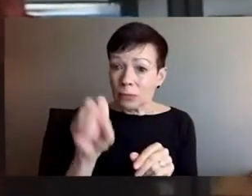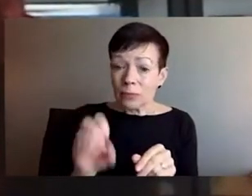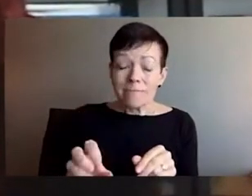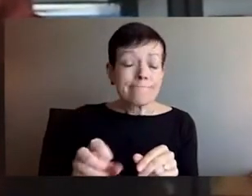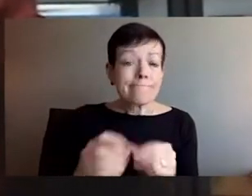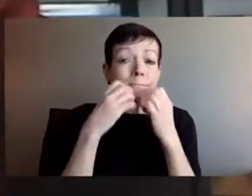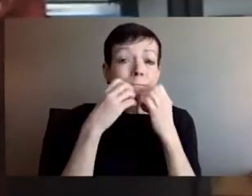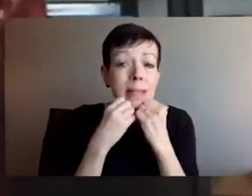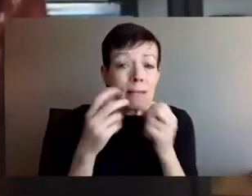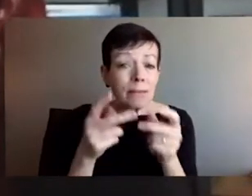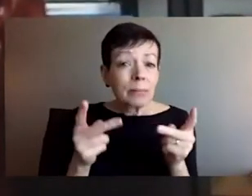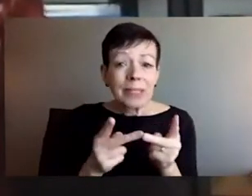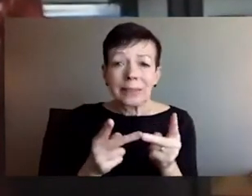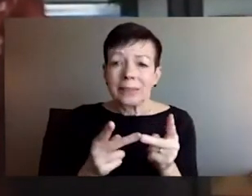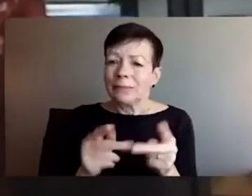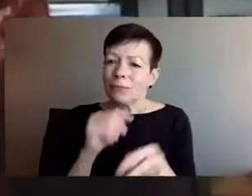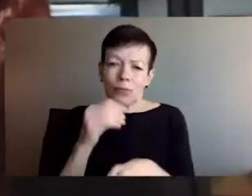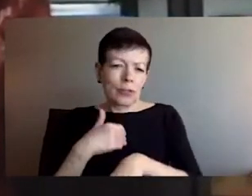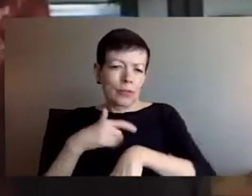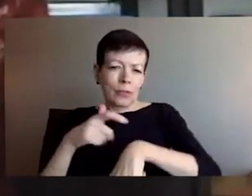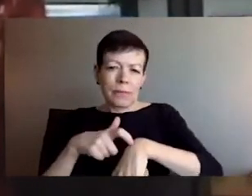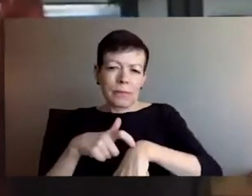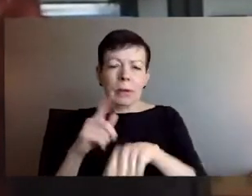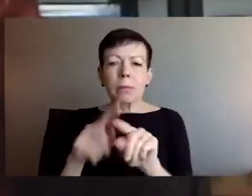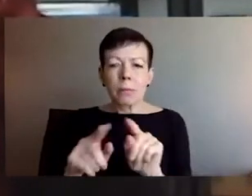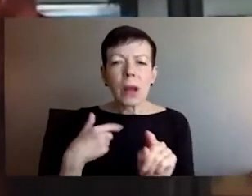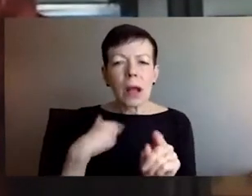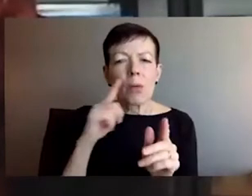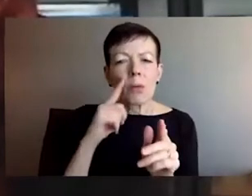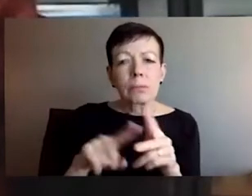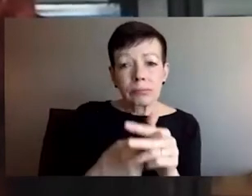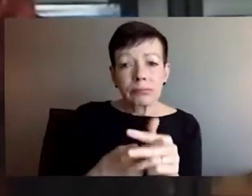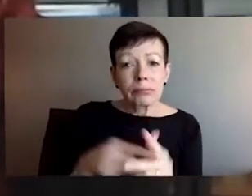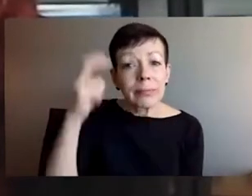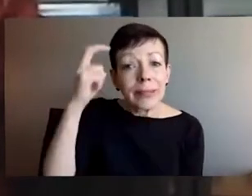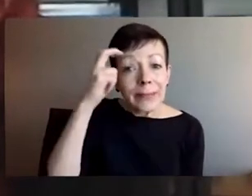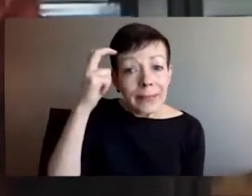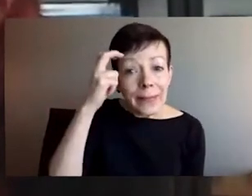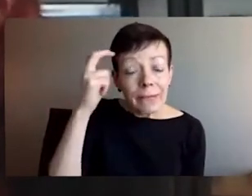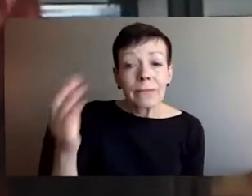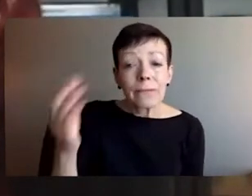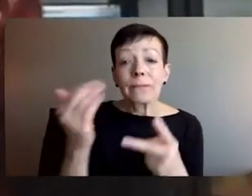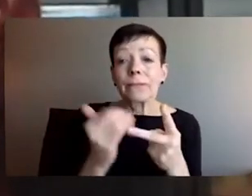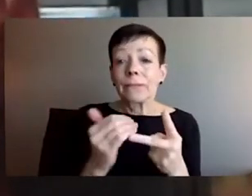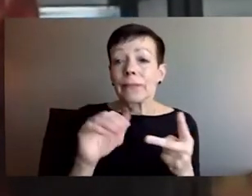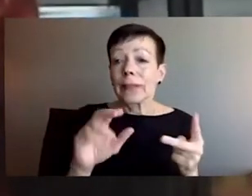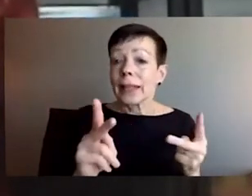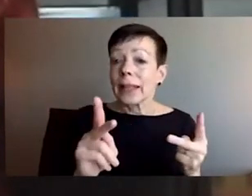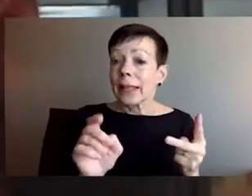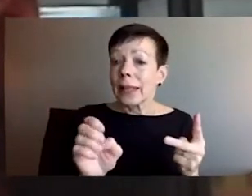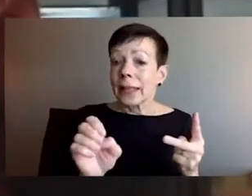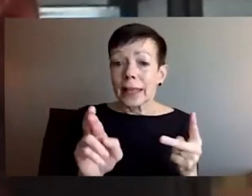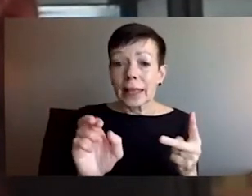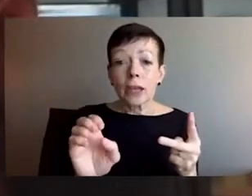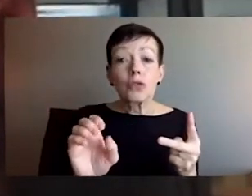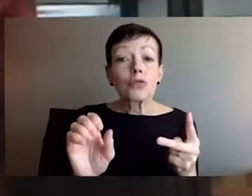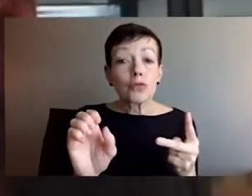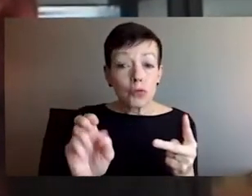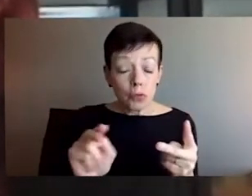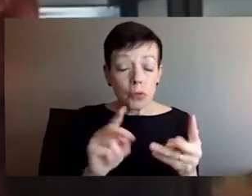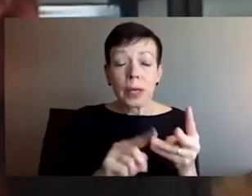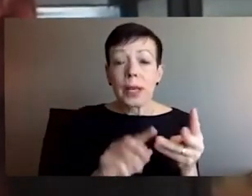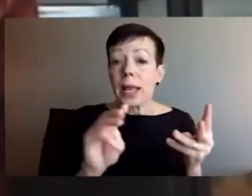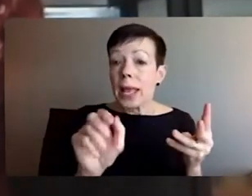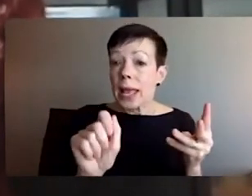began an all-out assault on a democratic country that has sought to live within its own state borders. There are more